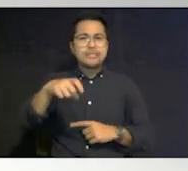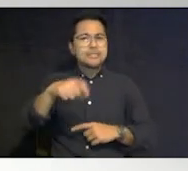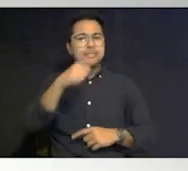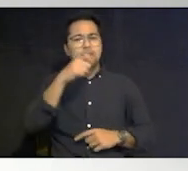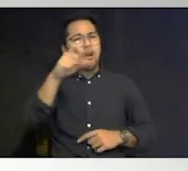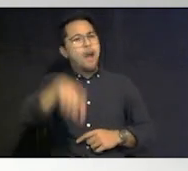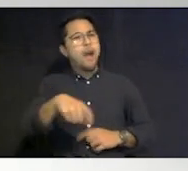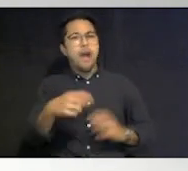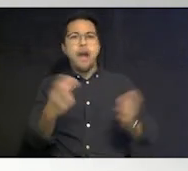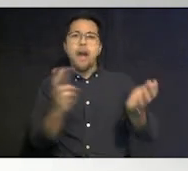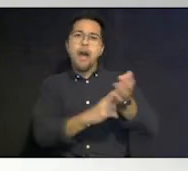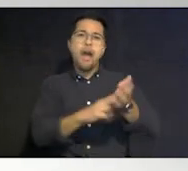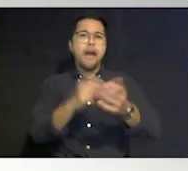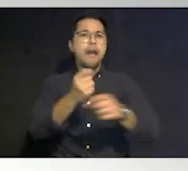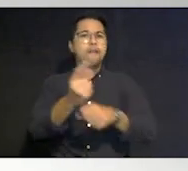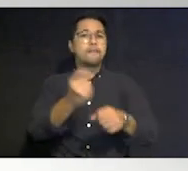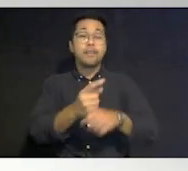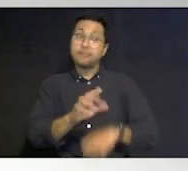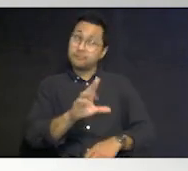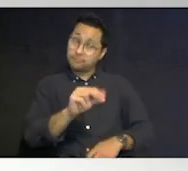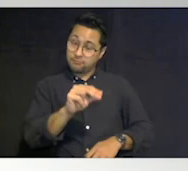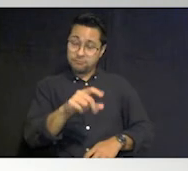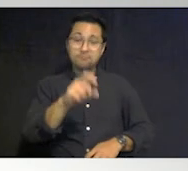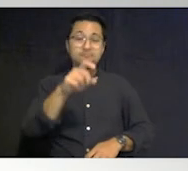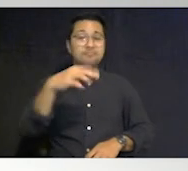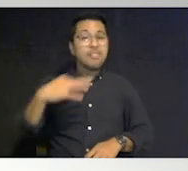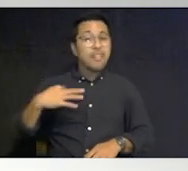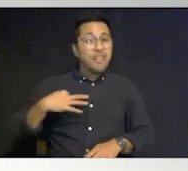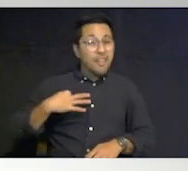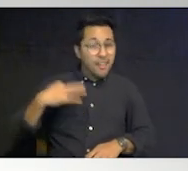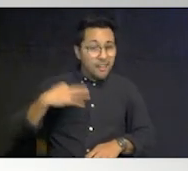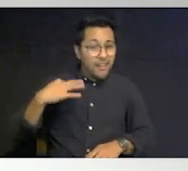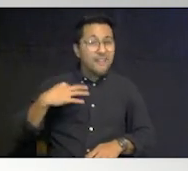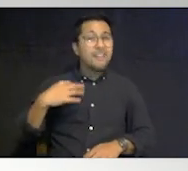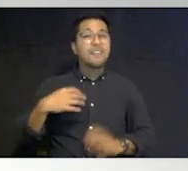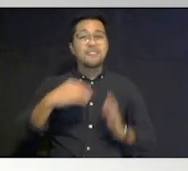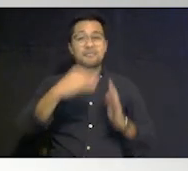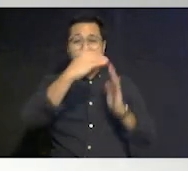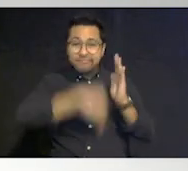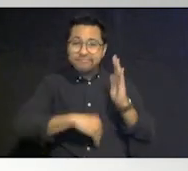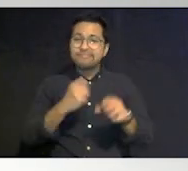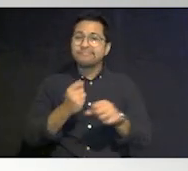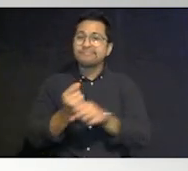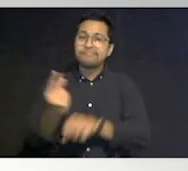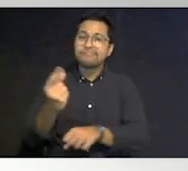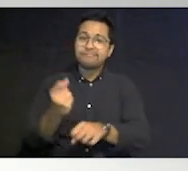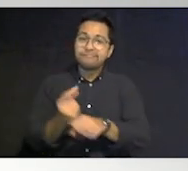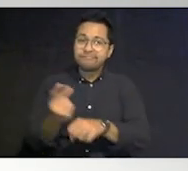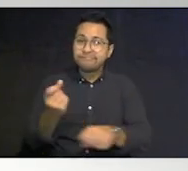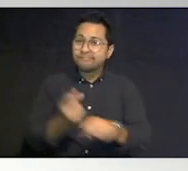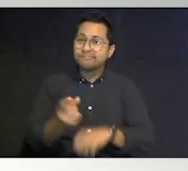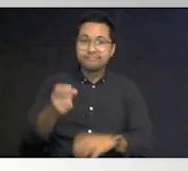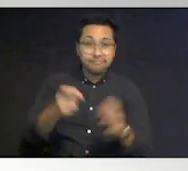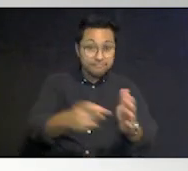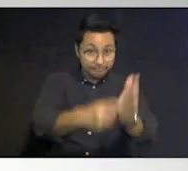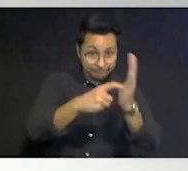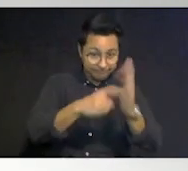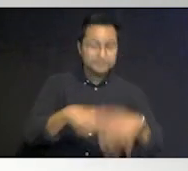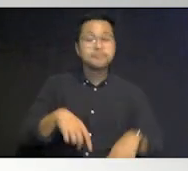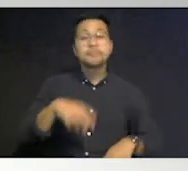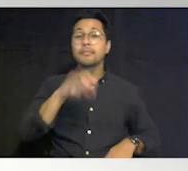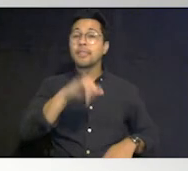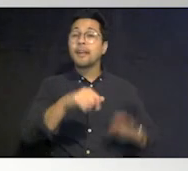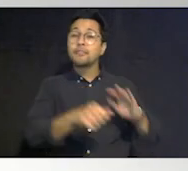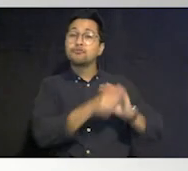again every year and that's not true you need to fill out that registration form every single year and by the way that